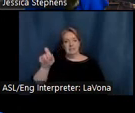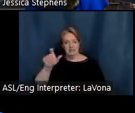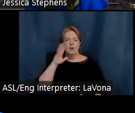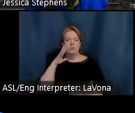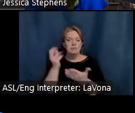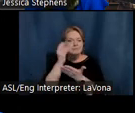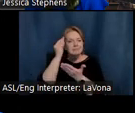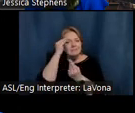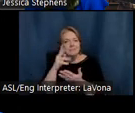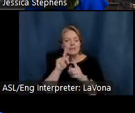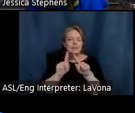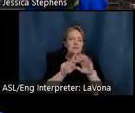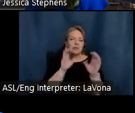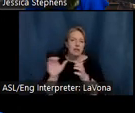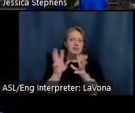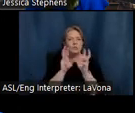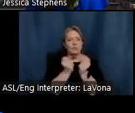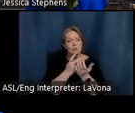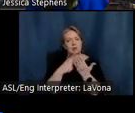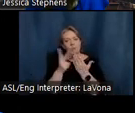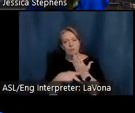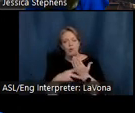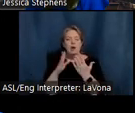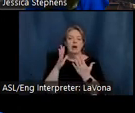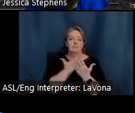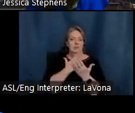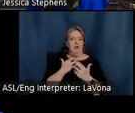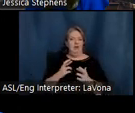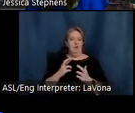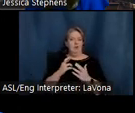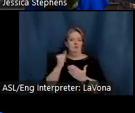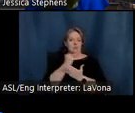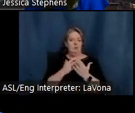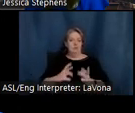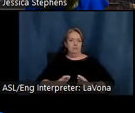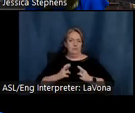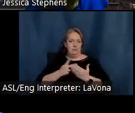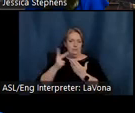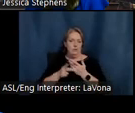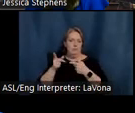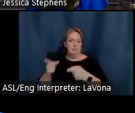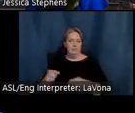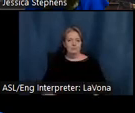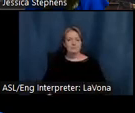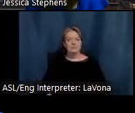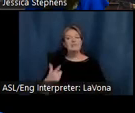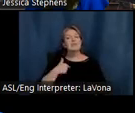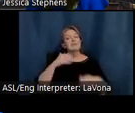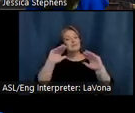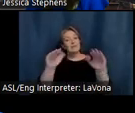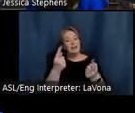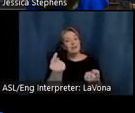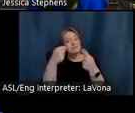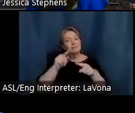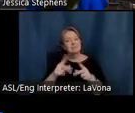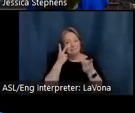on our Artist in Residency Program. We invite you all to visit the T.C. Steele State and Zurich site